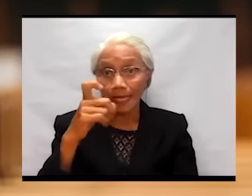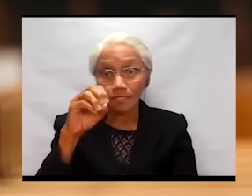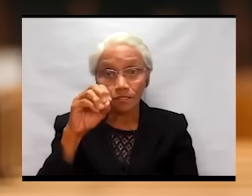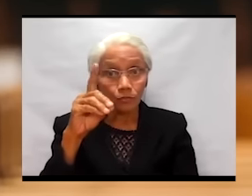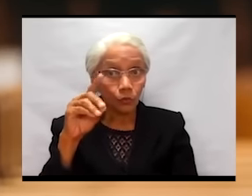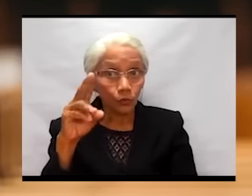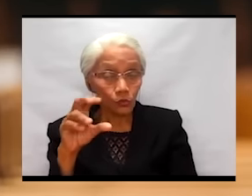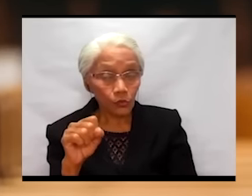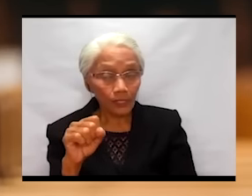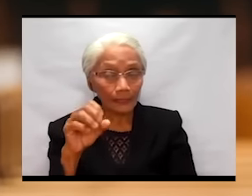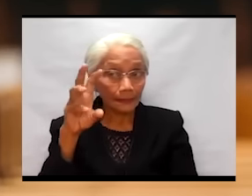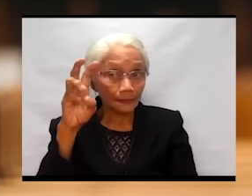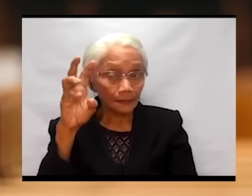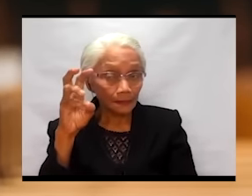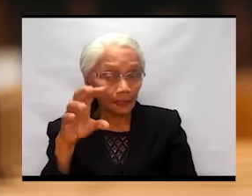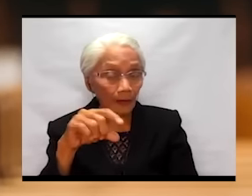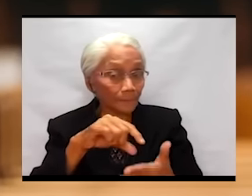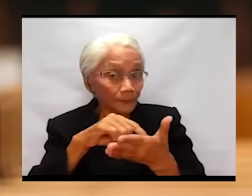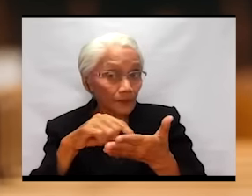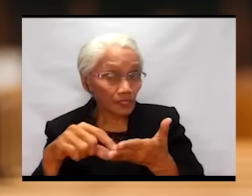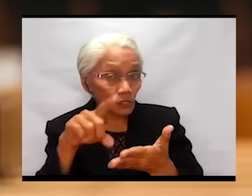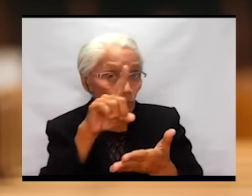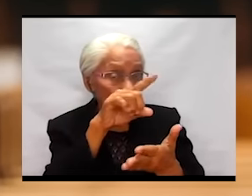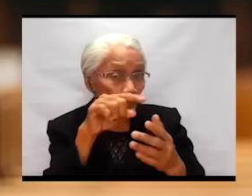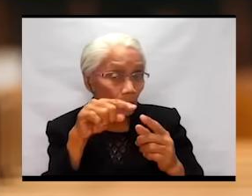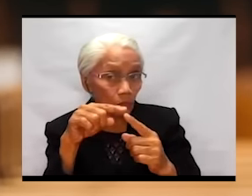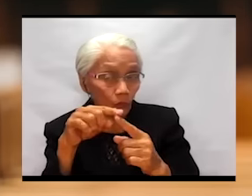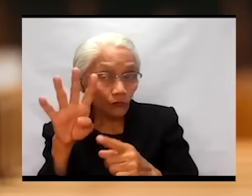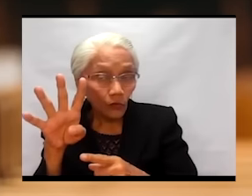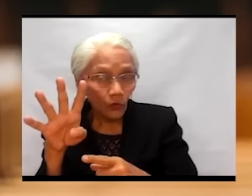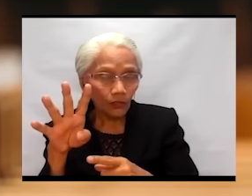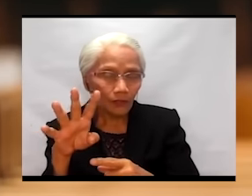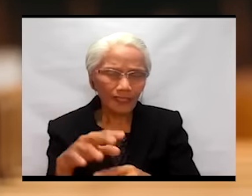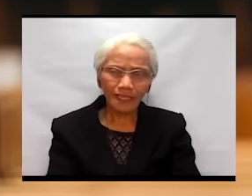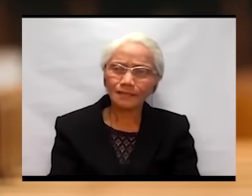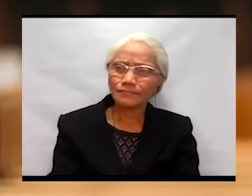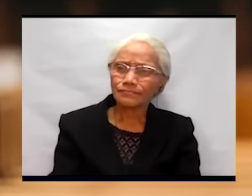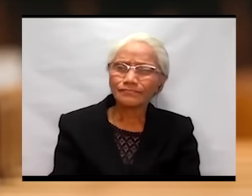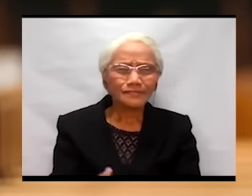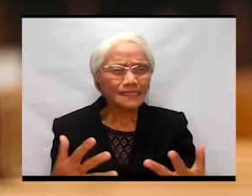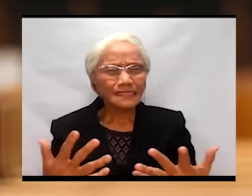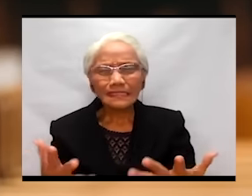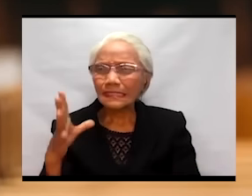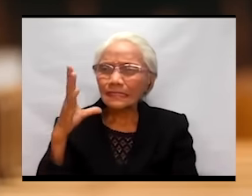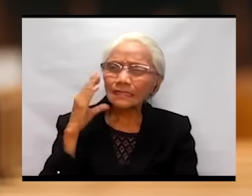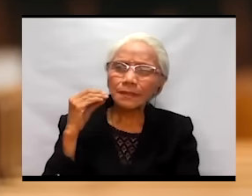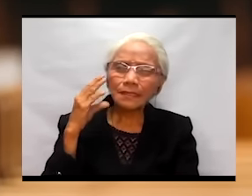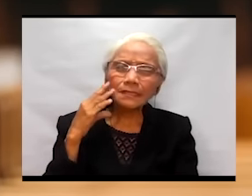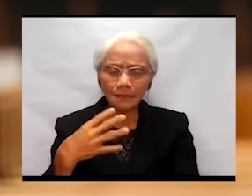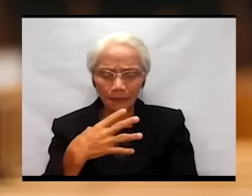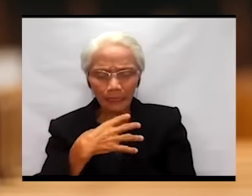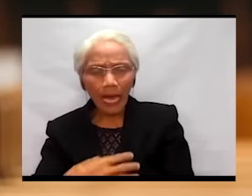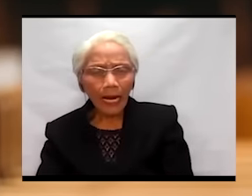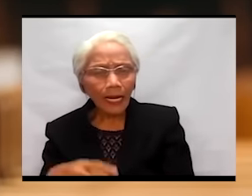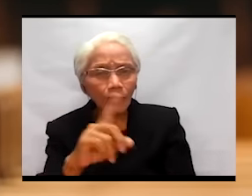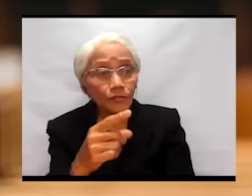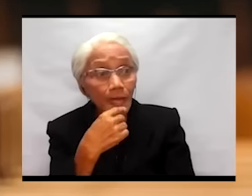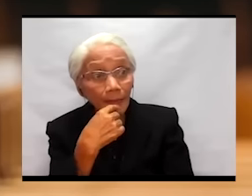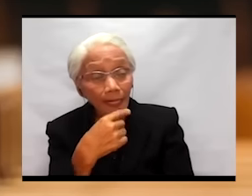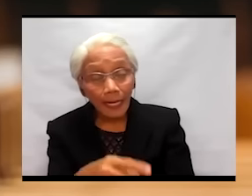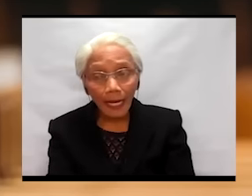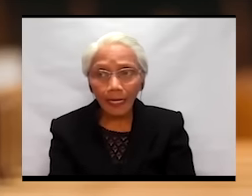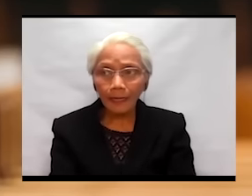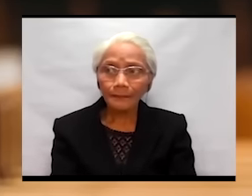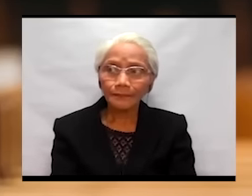4, in the desert of sin. When they were already experiencing hunger. What did they say? Would that we had died